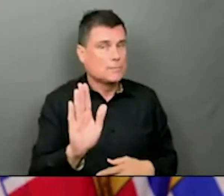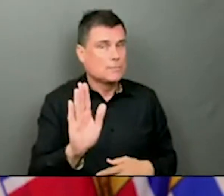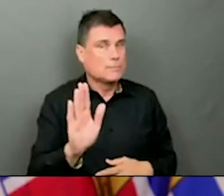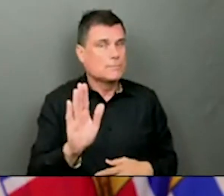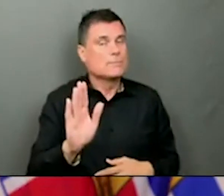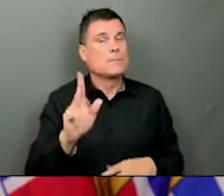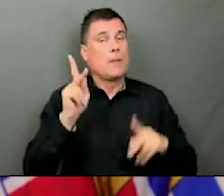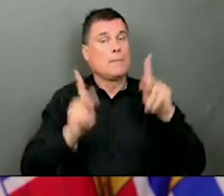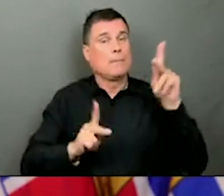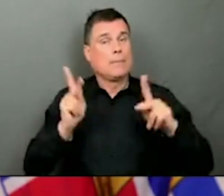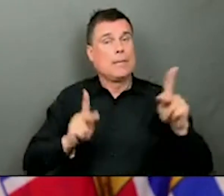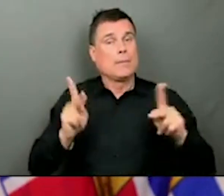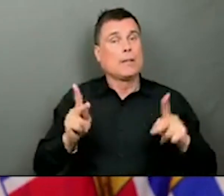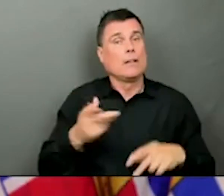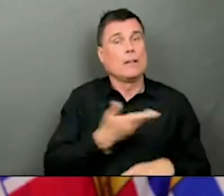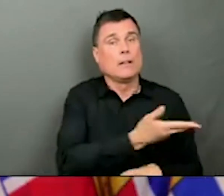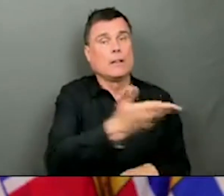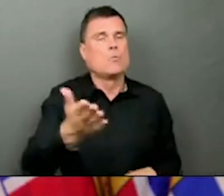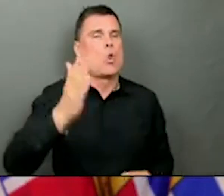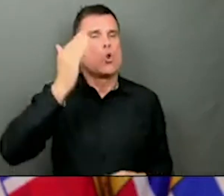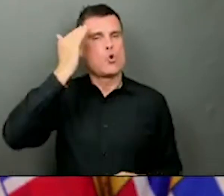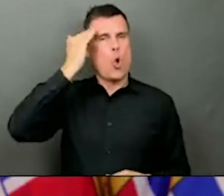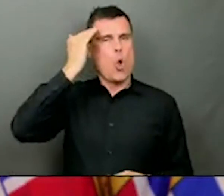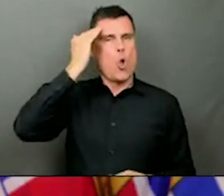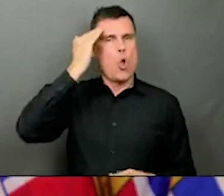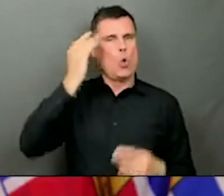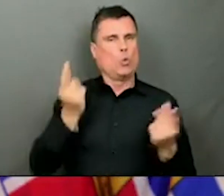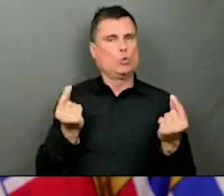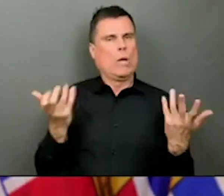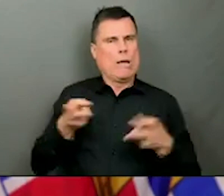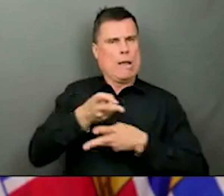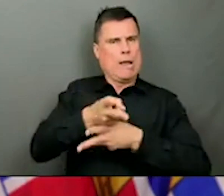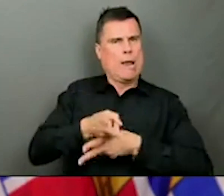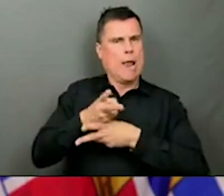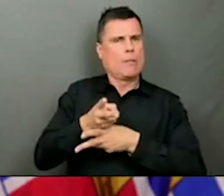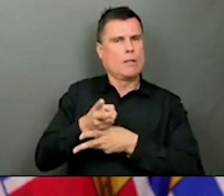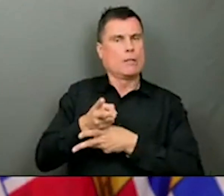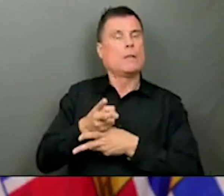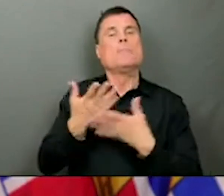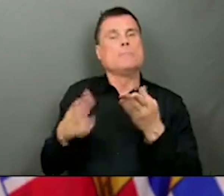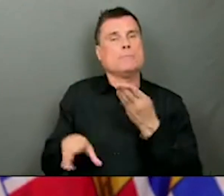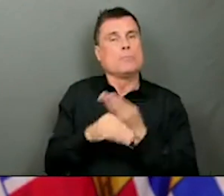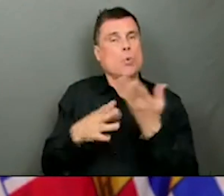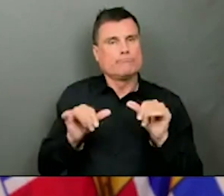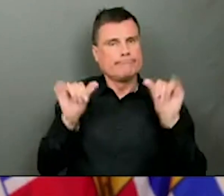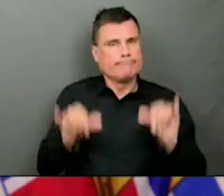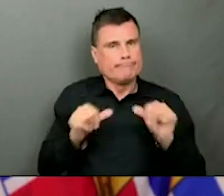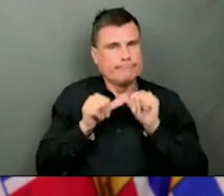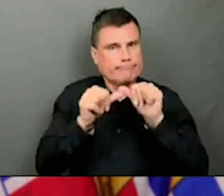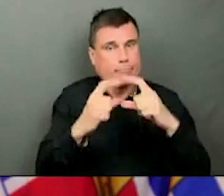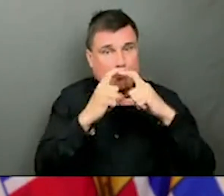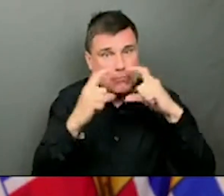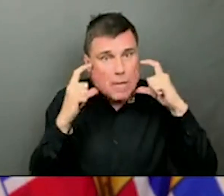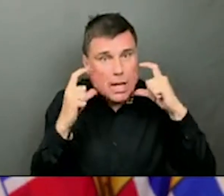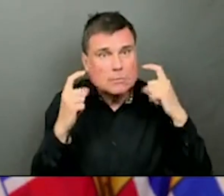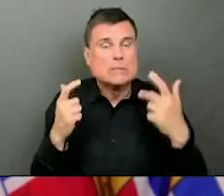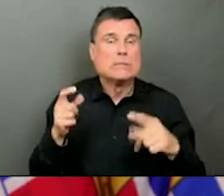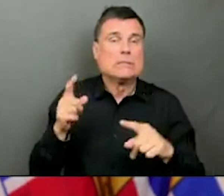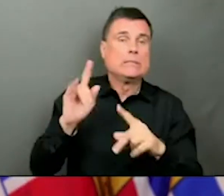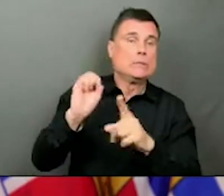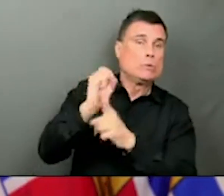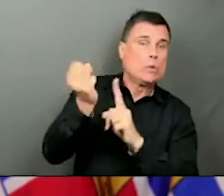whether they have COVID or whether they have influenza or RSV. So these are all the things that we're planning for for contingencies in the fall.